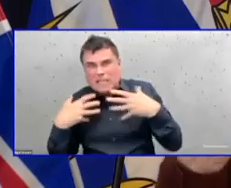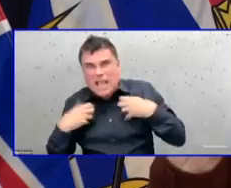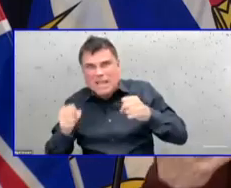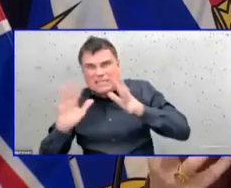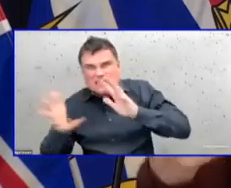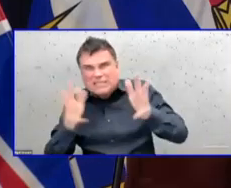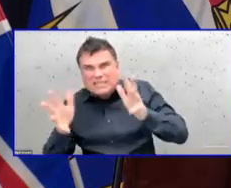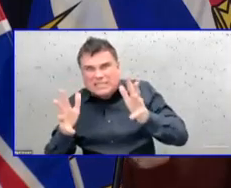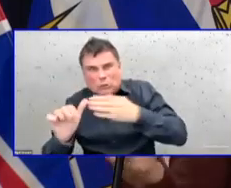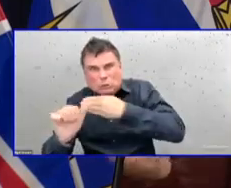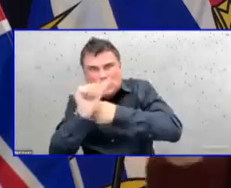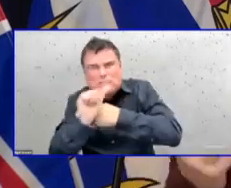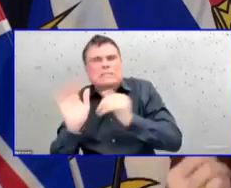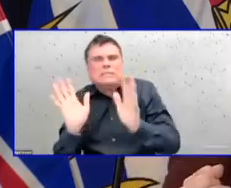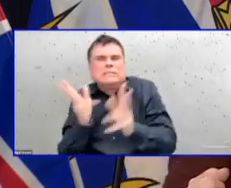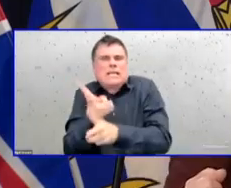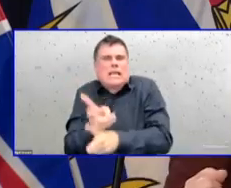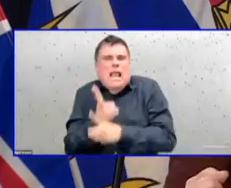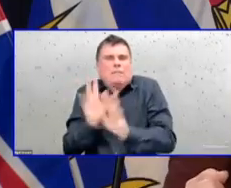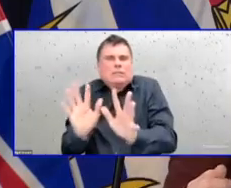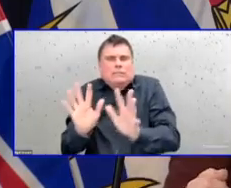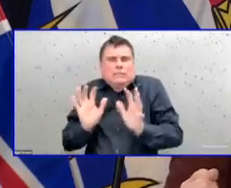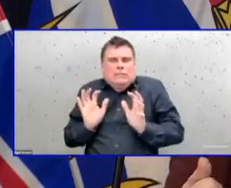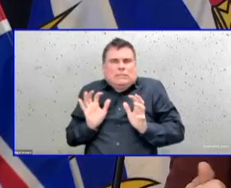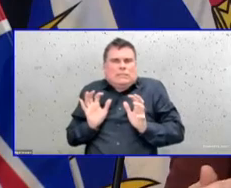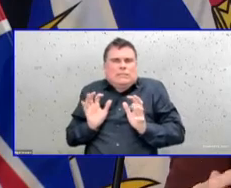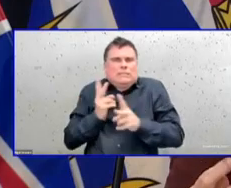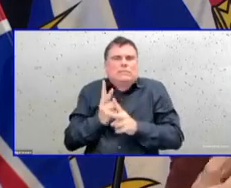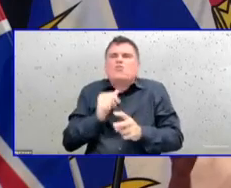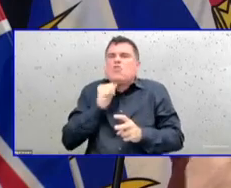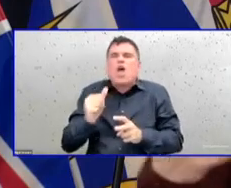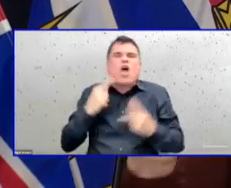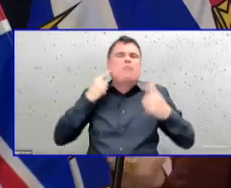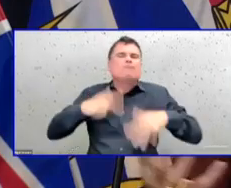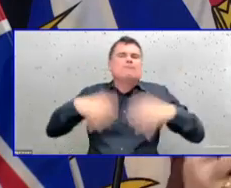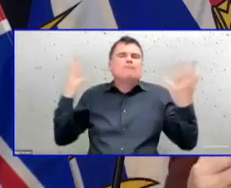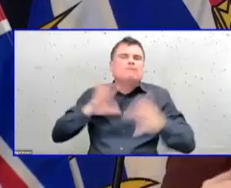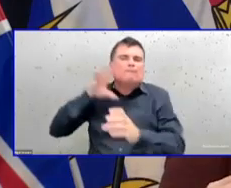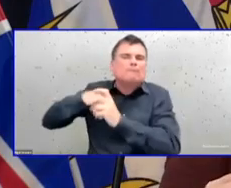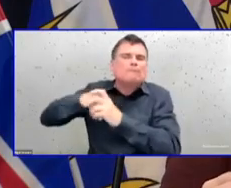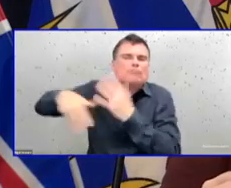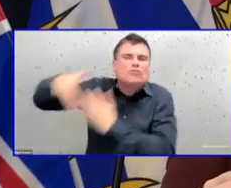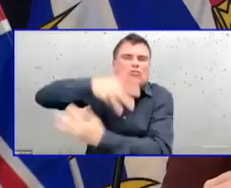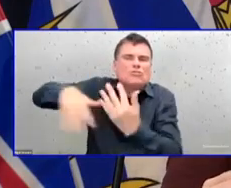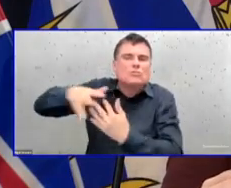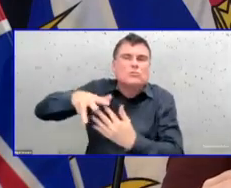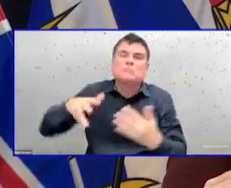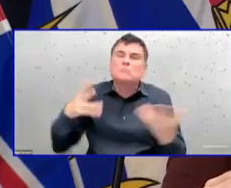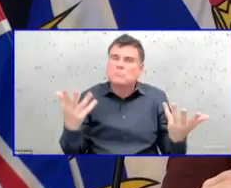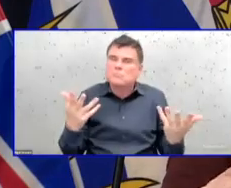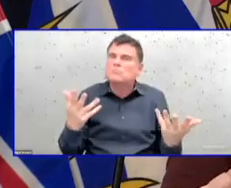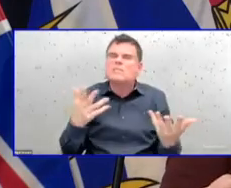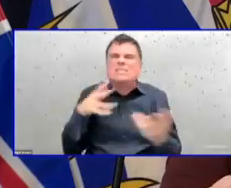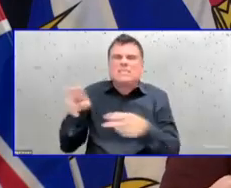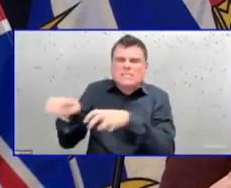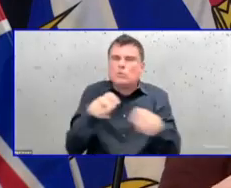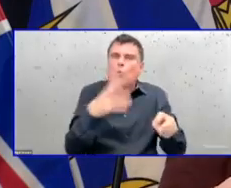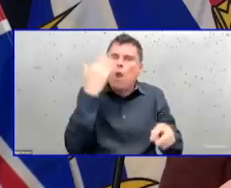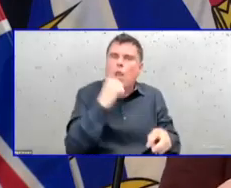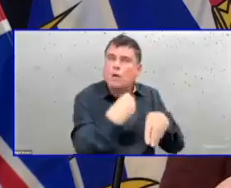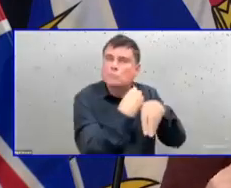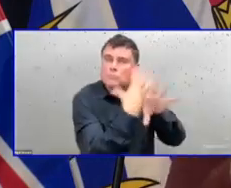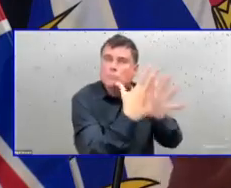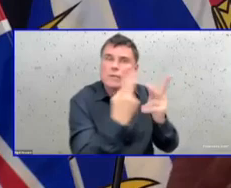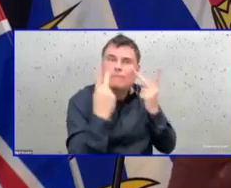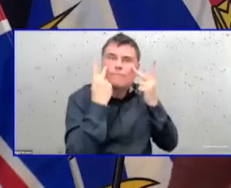Staying away and having a remote visit if we or the other family members aren't feeling well. And making